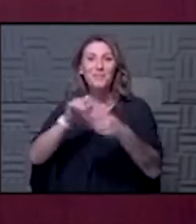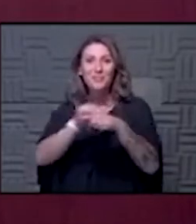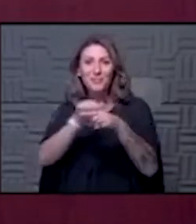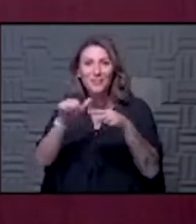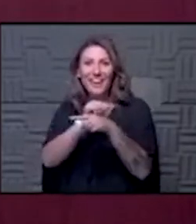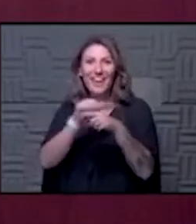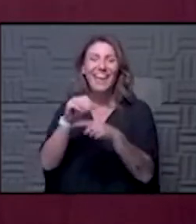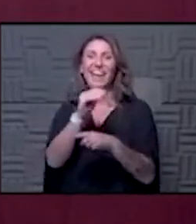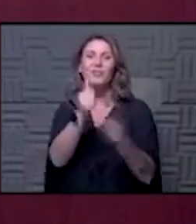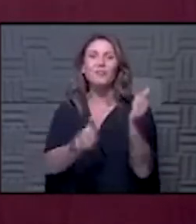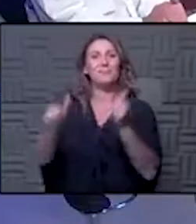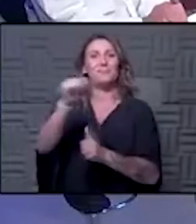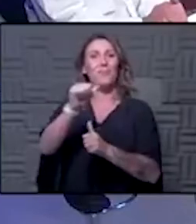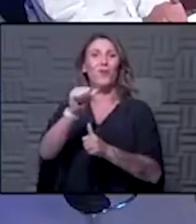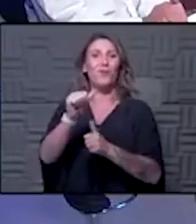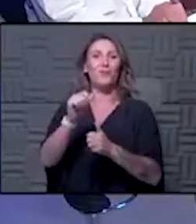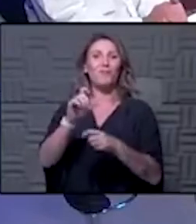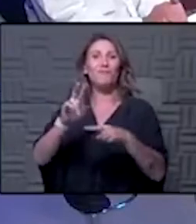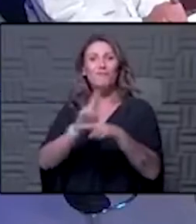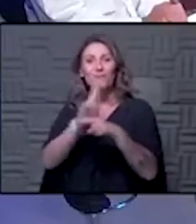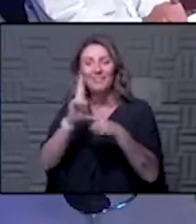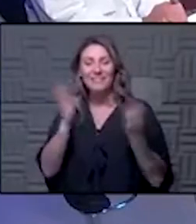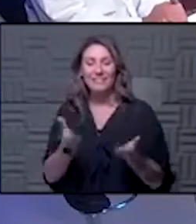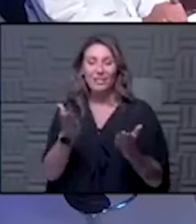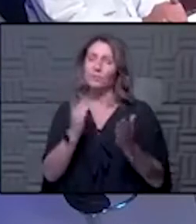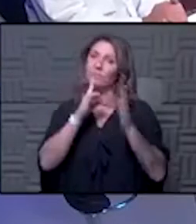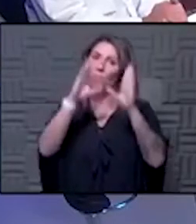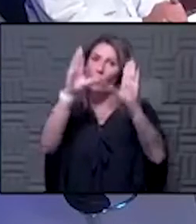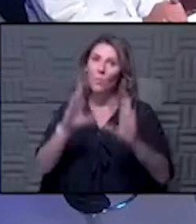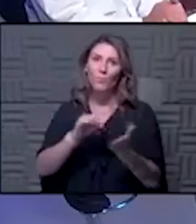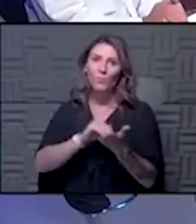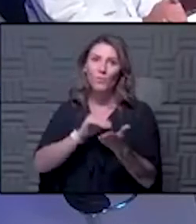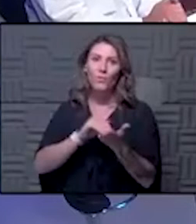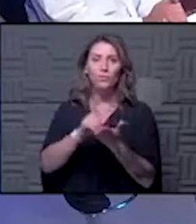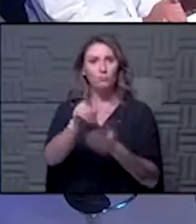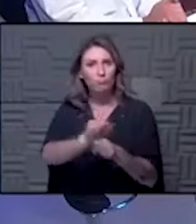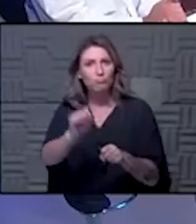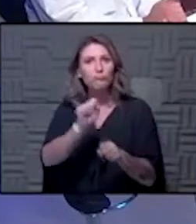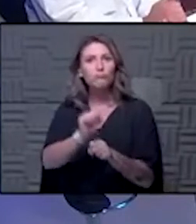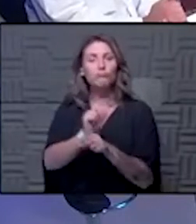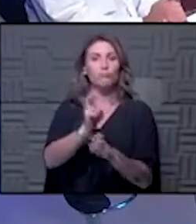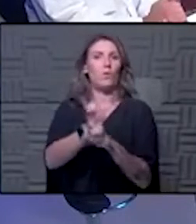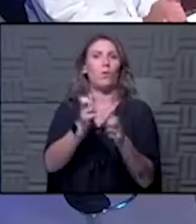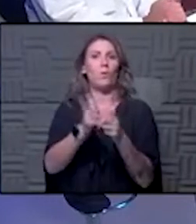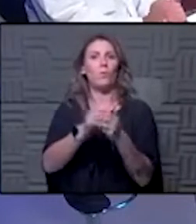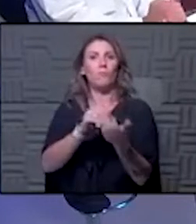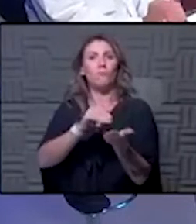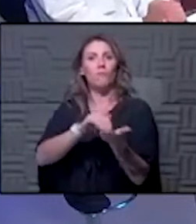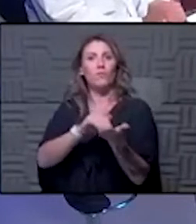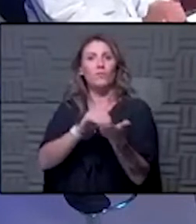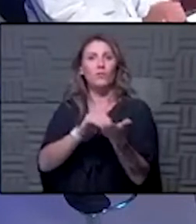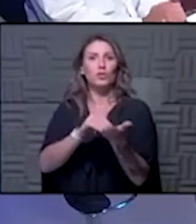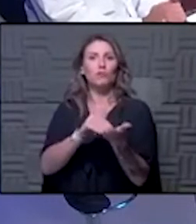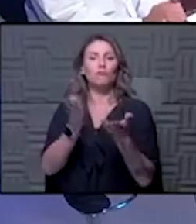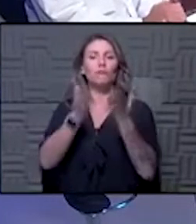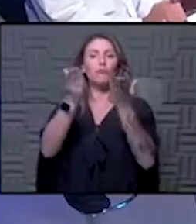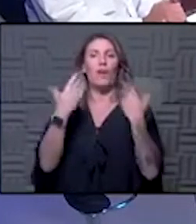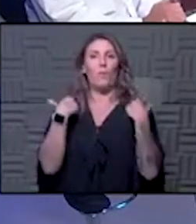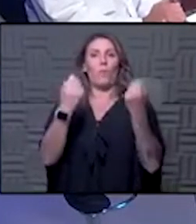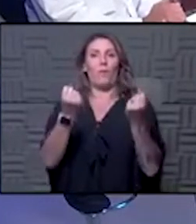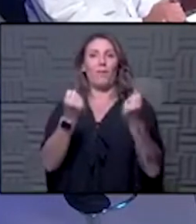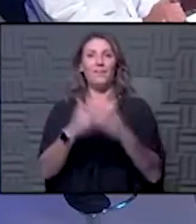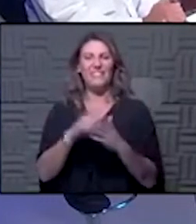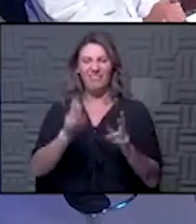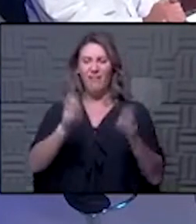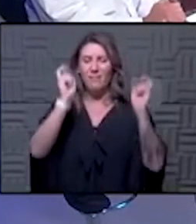chief residency here at KU. Outstanding physician. She's worked really hard with us on physician provider wellness. So that's gonna be kind of a topic about